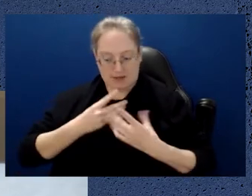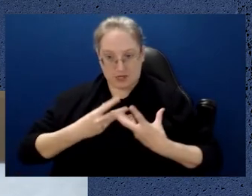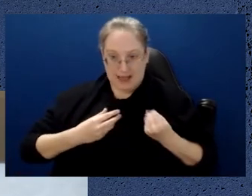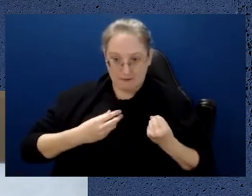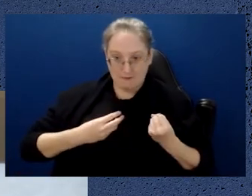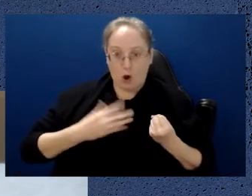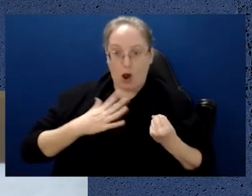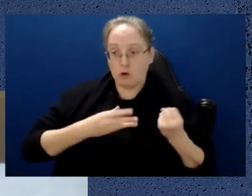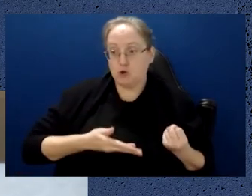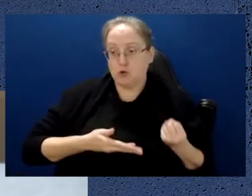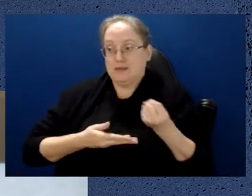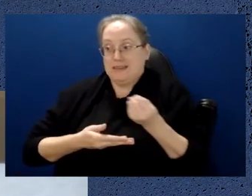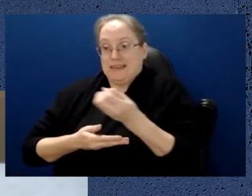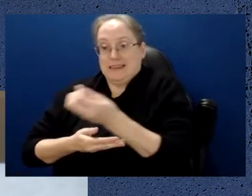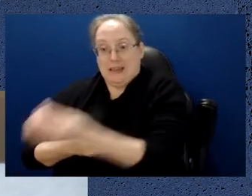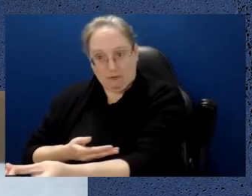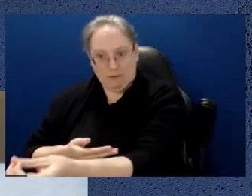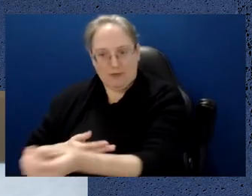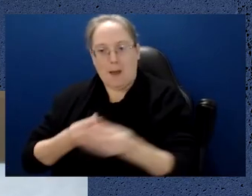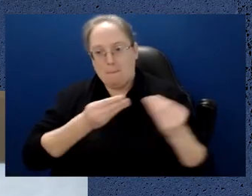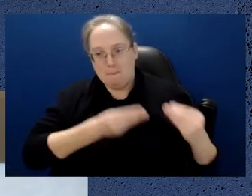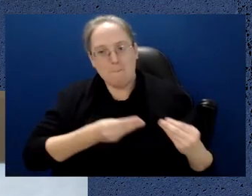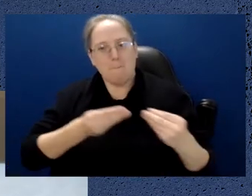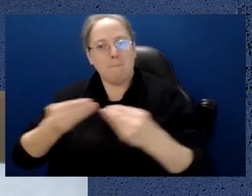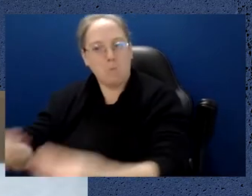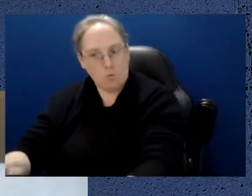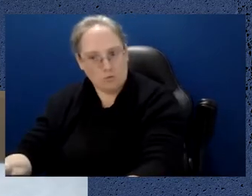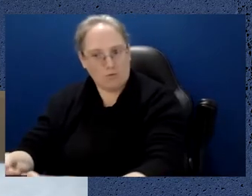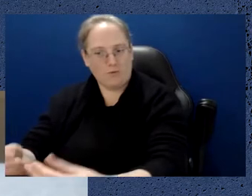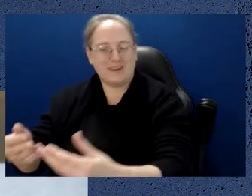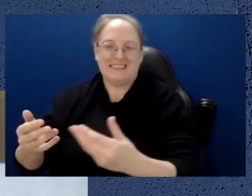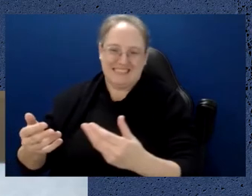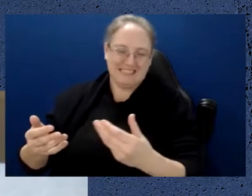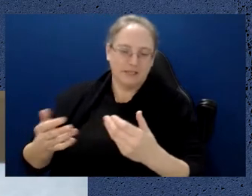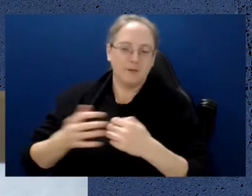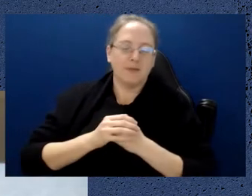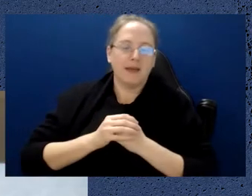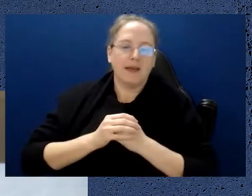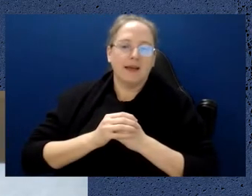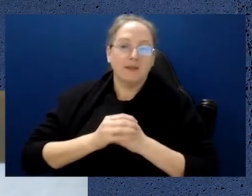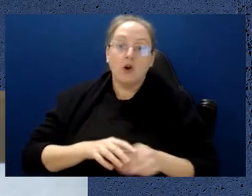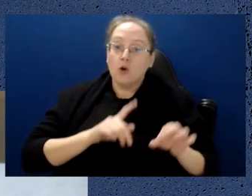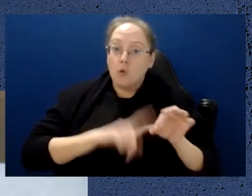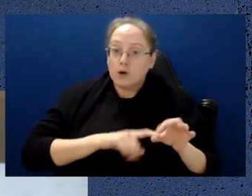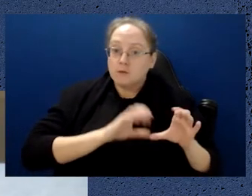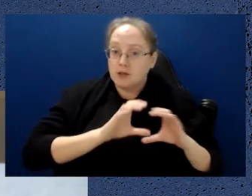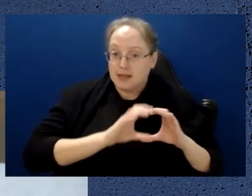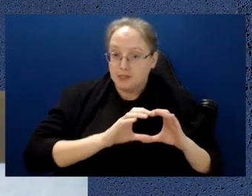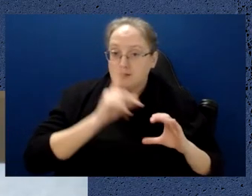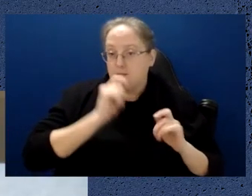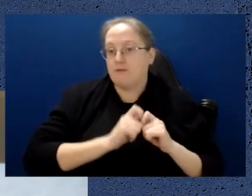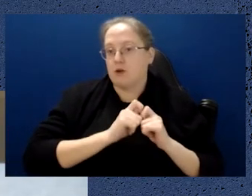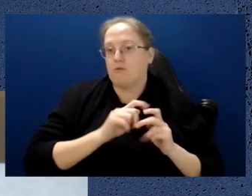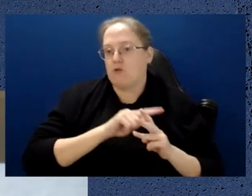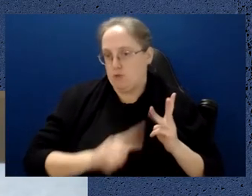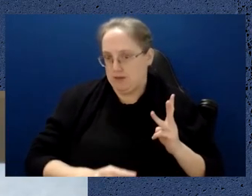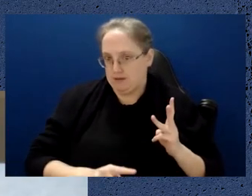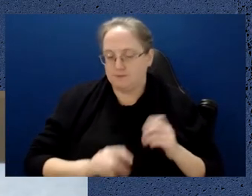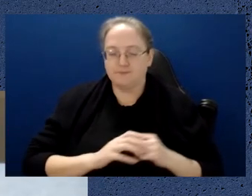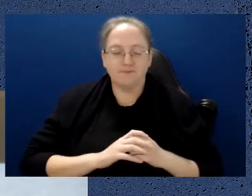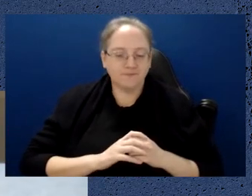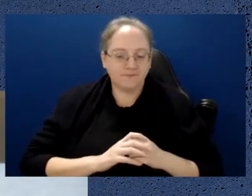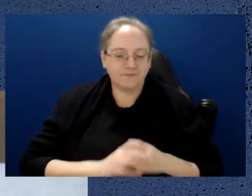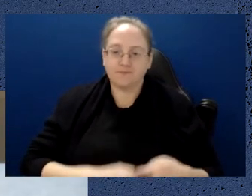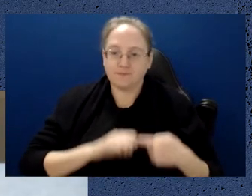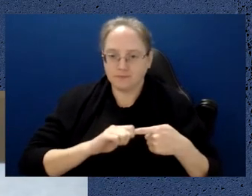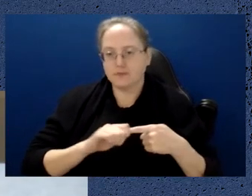works. It's about moving information around in space as well as time. And so quantum communications is useful for